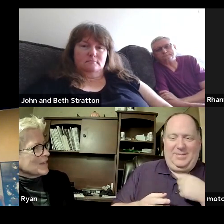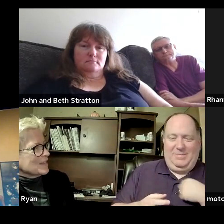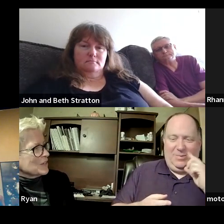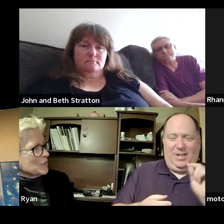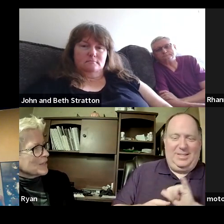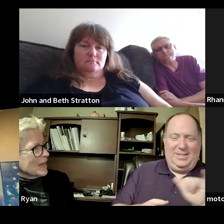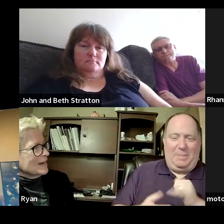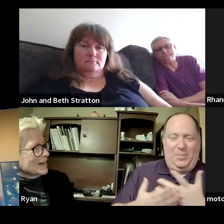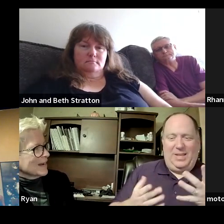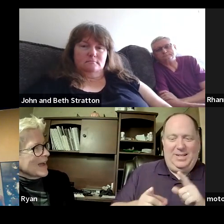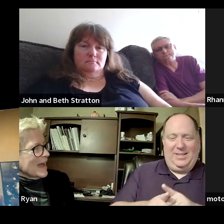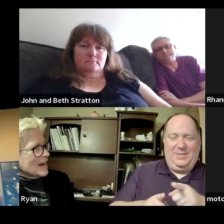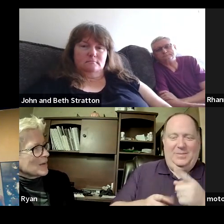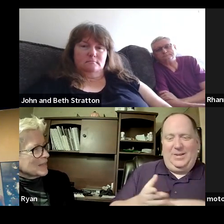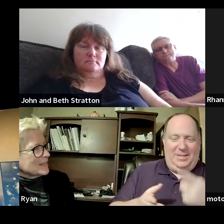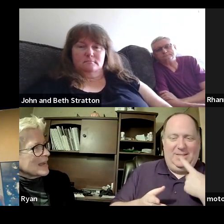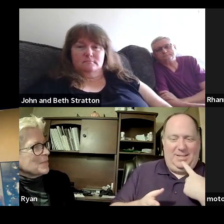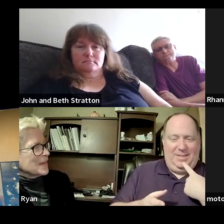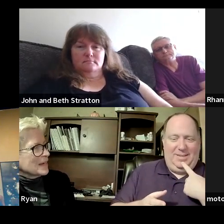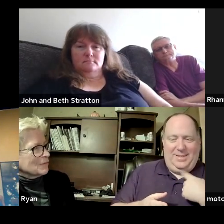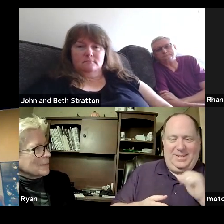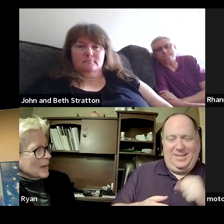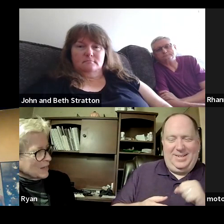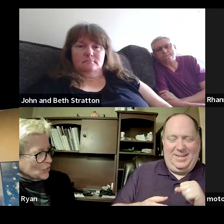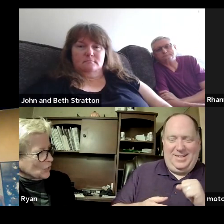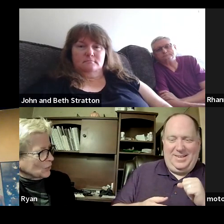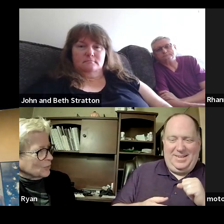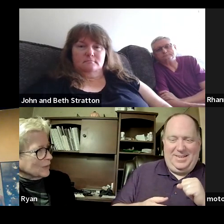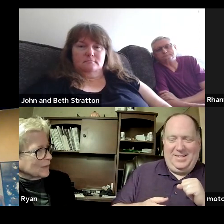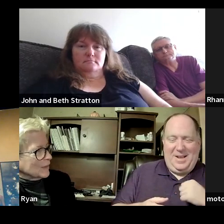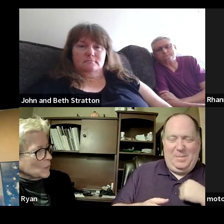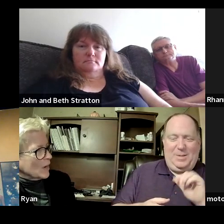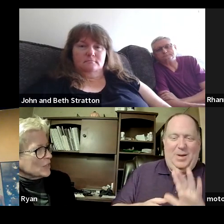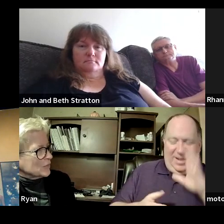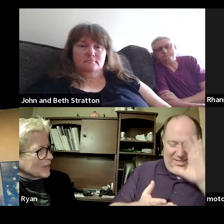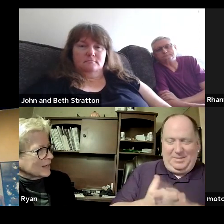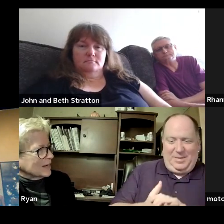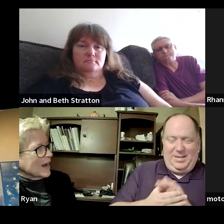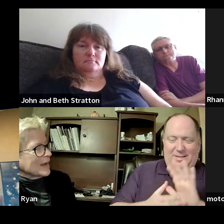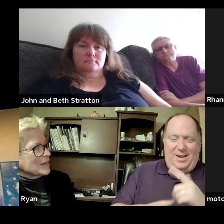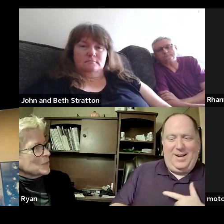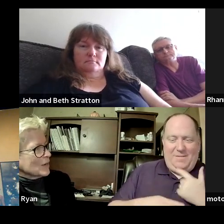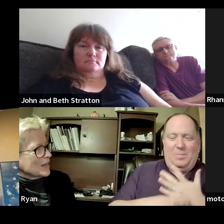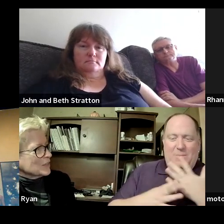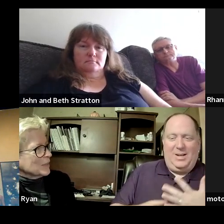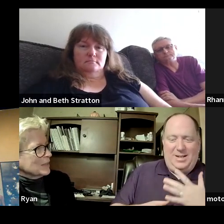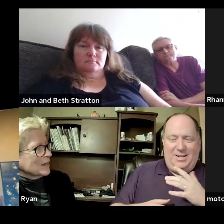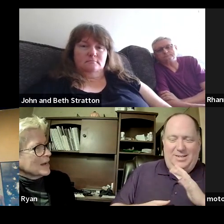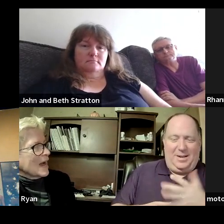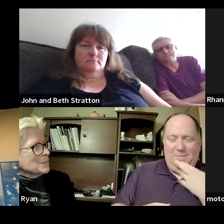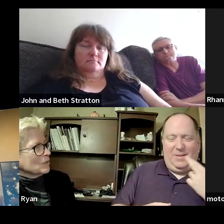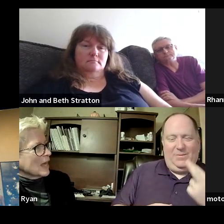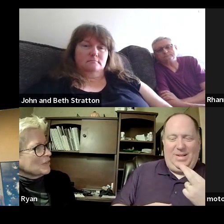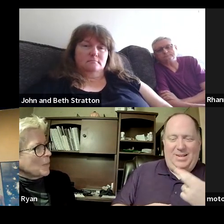everything that you said and i the same thing right back to you and what you said i am your husband